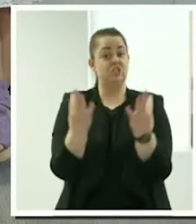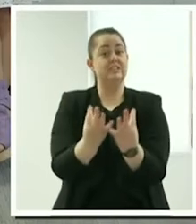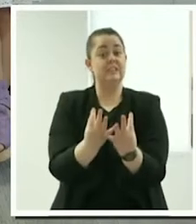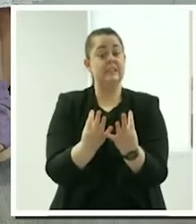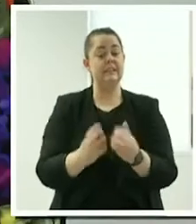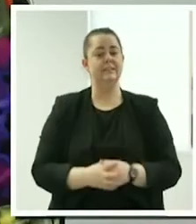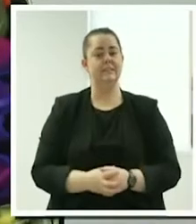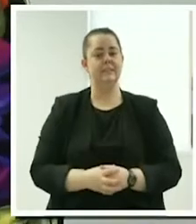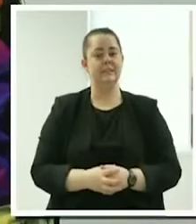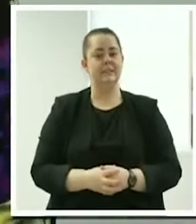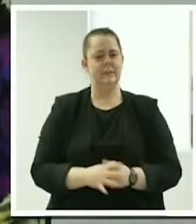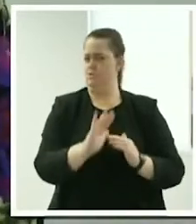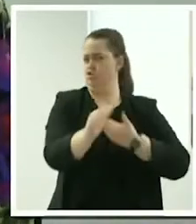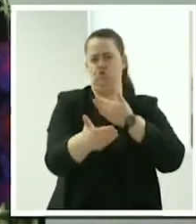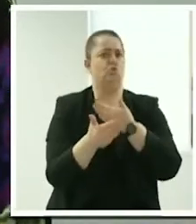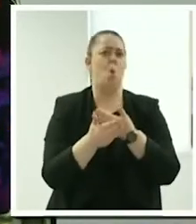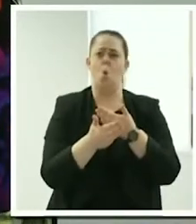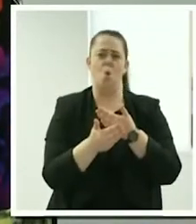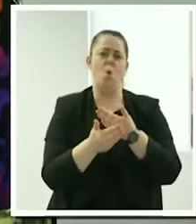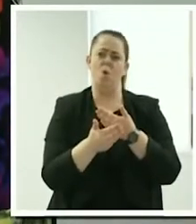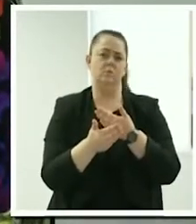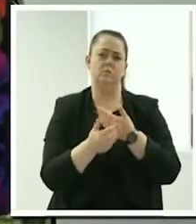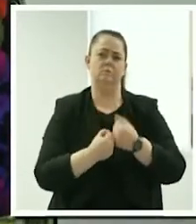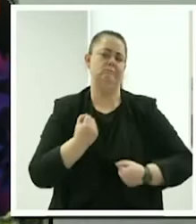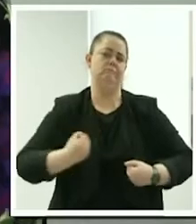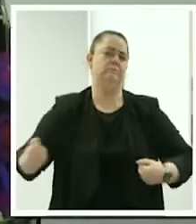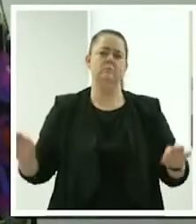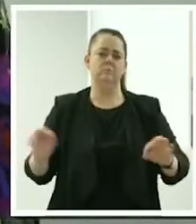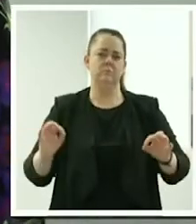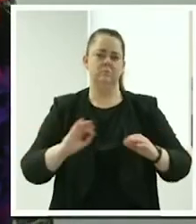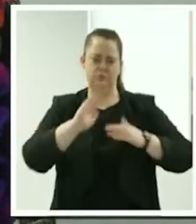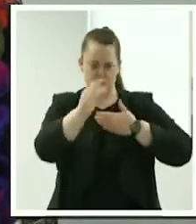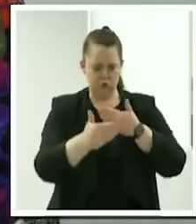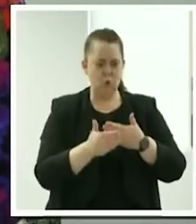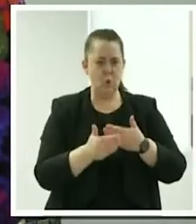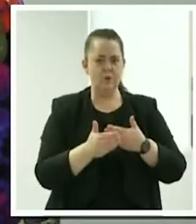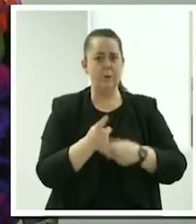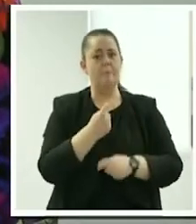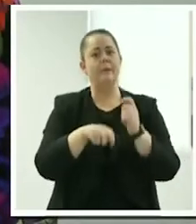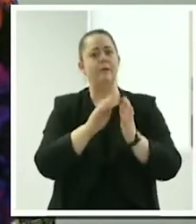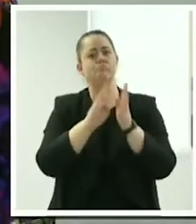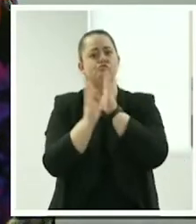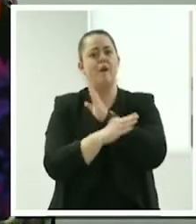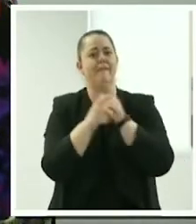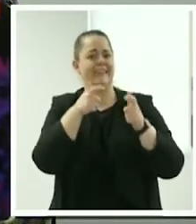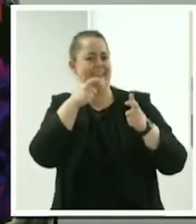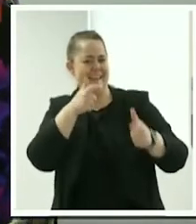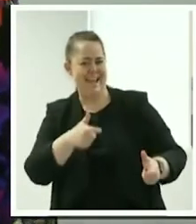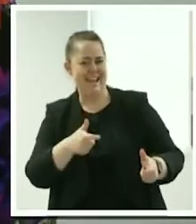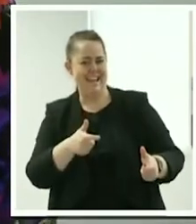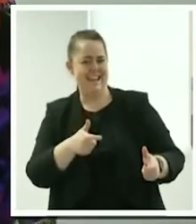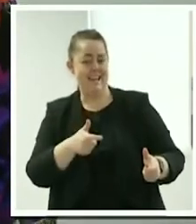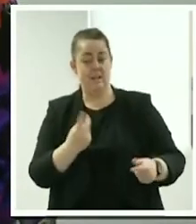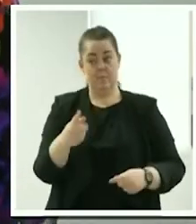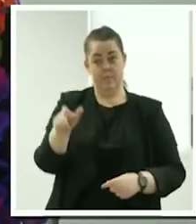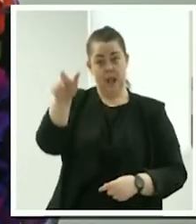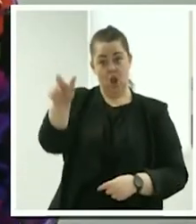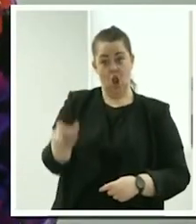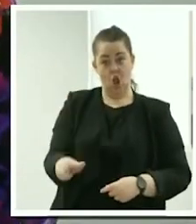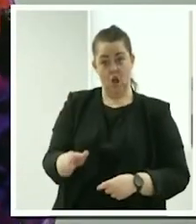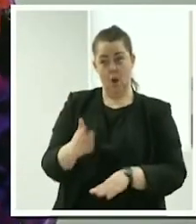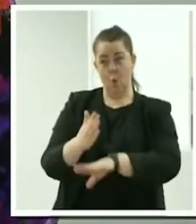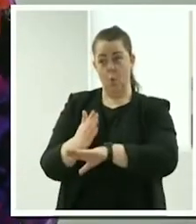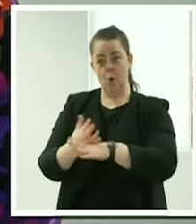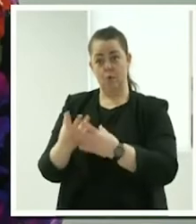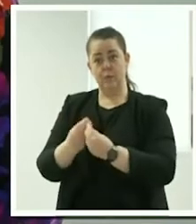for a very short-term period. It turned into private care, and it was that particular client that I worked with in private